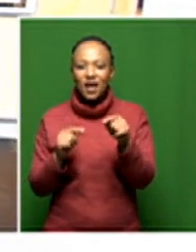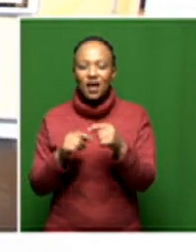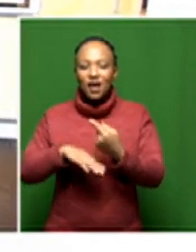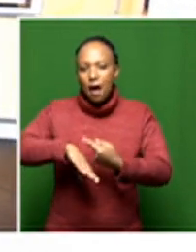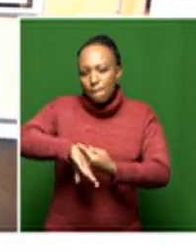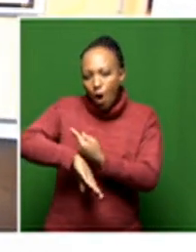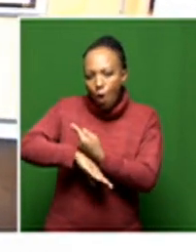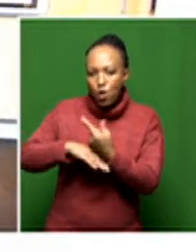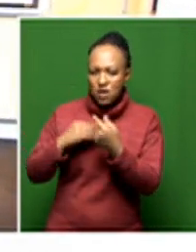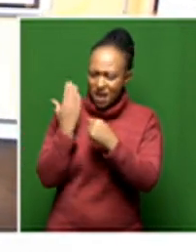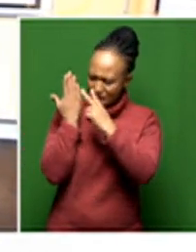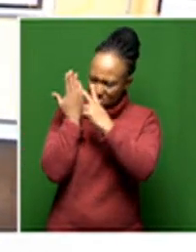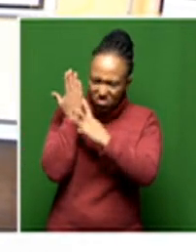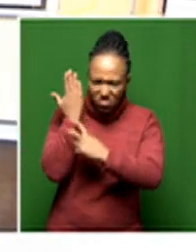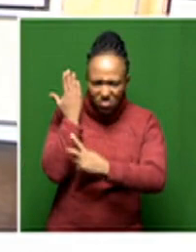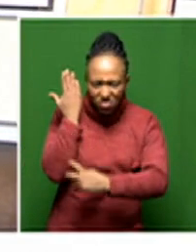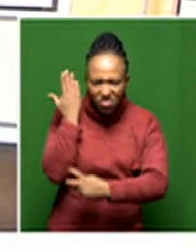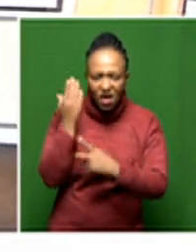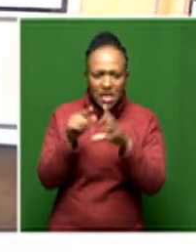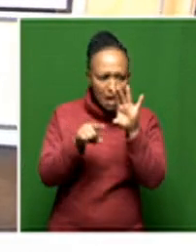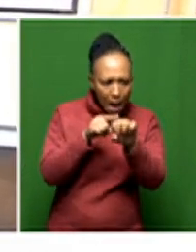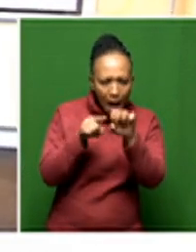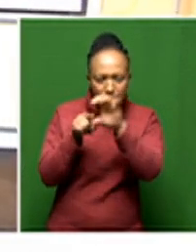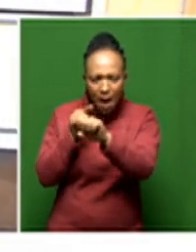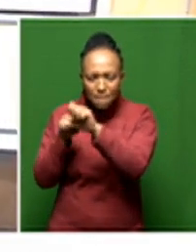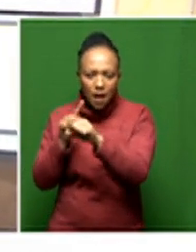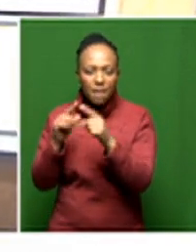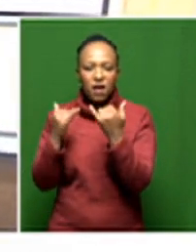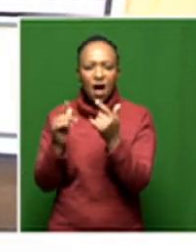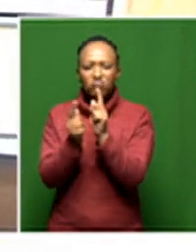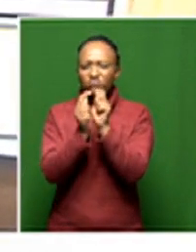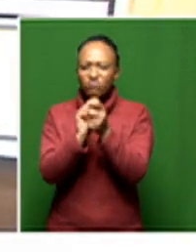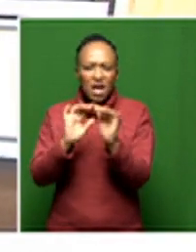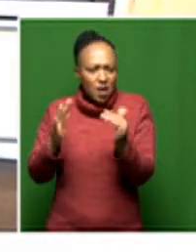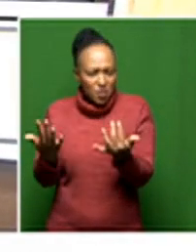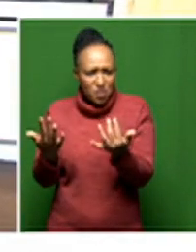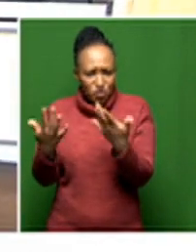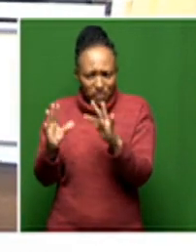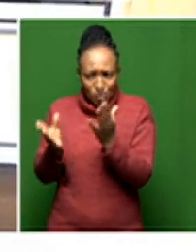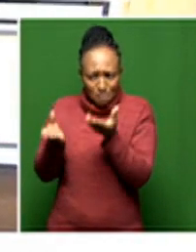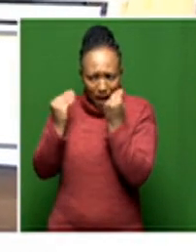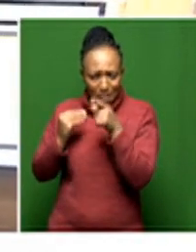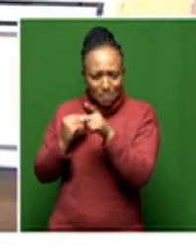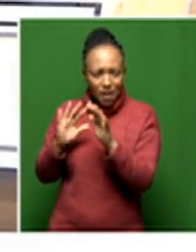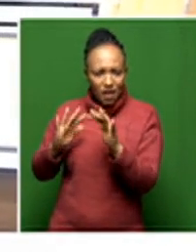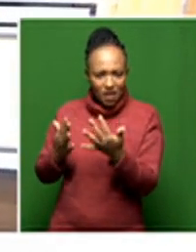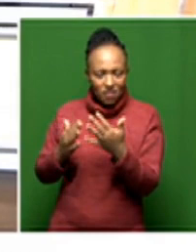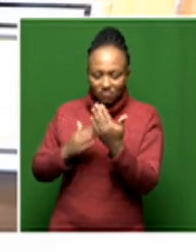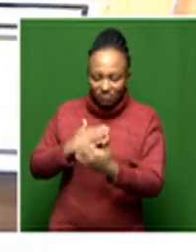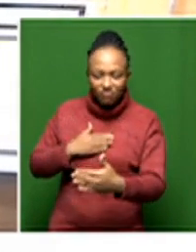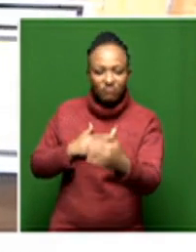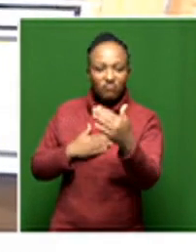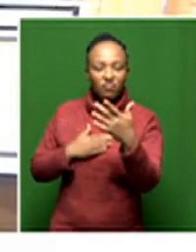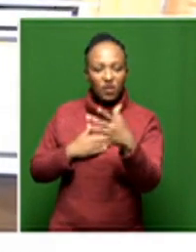and whatever other discoveries they may have how has that evolved and and how have you found you know the going